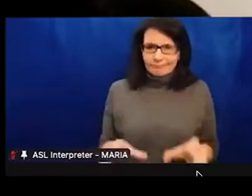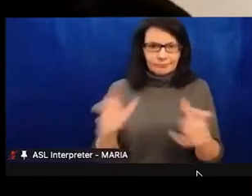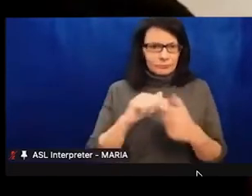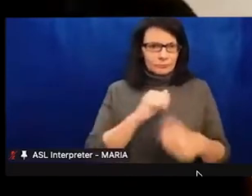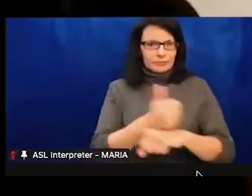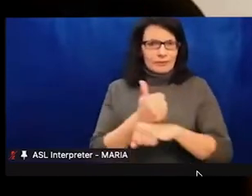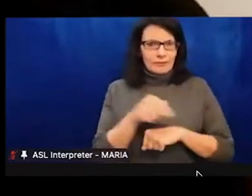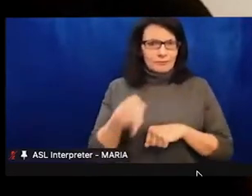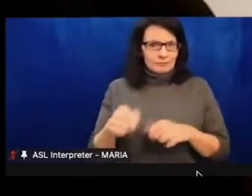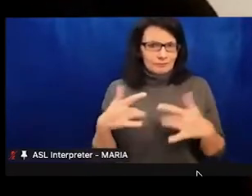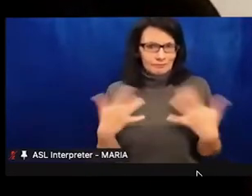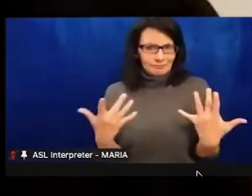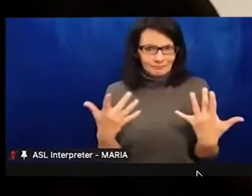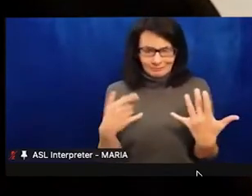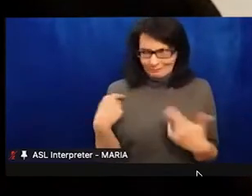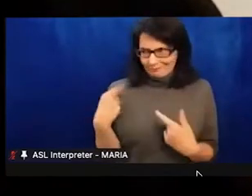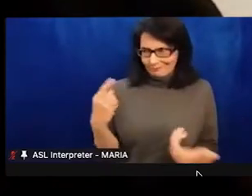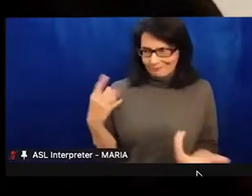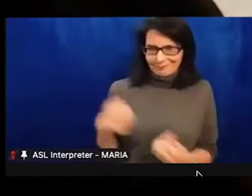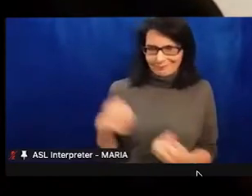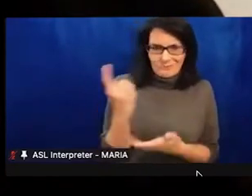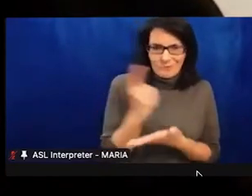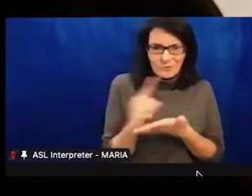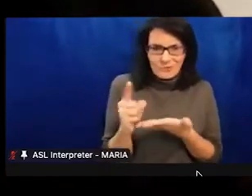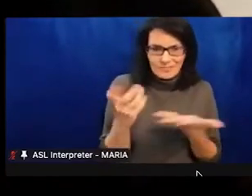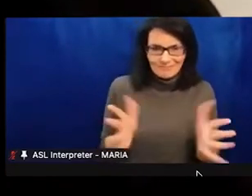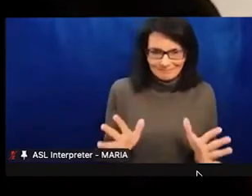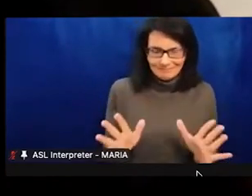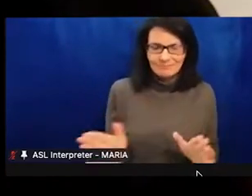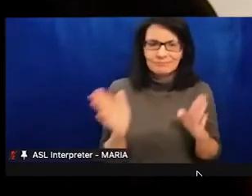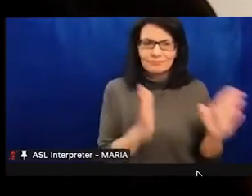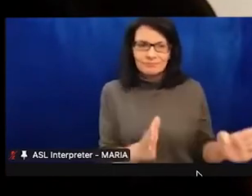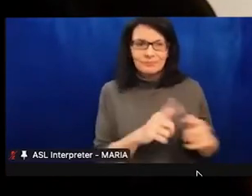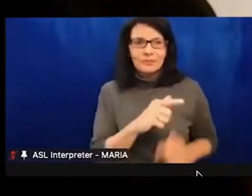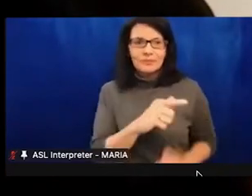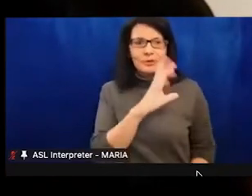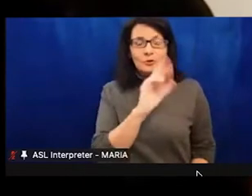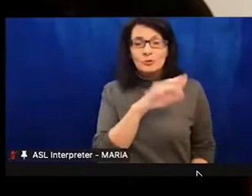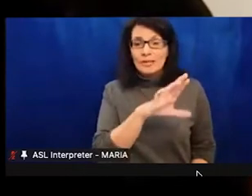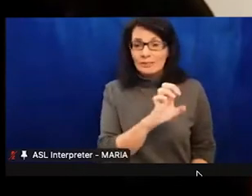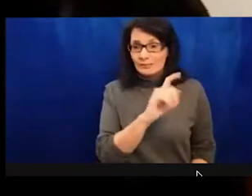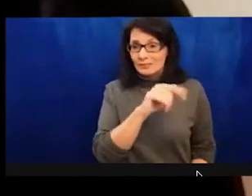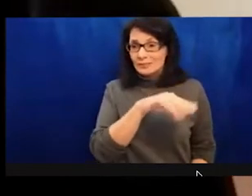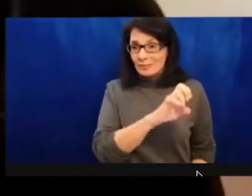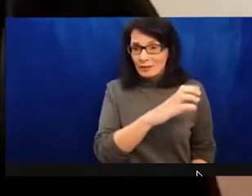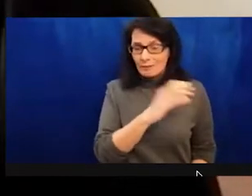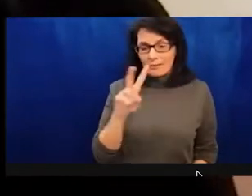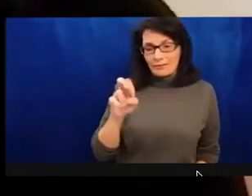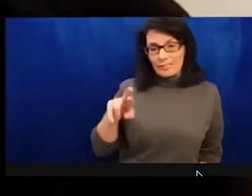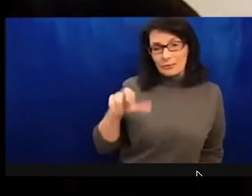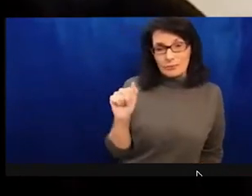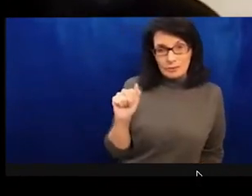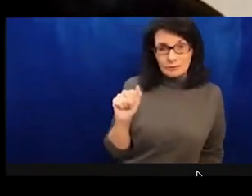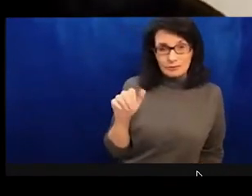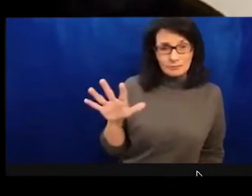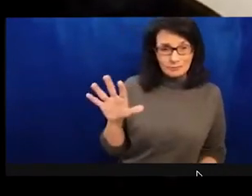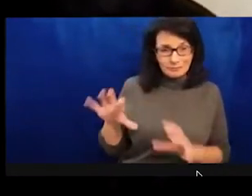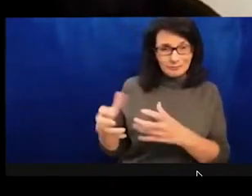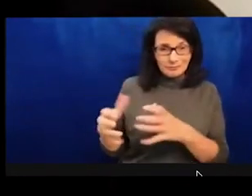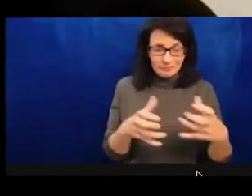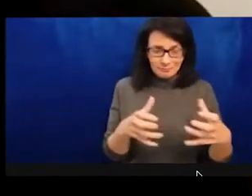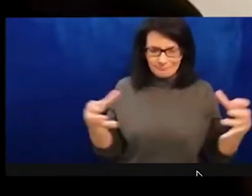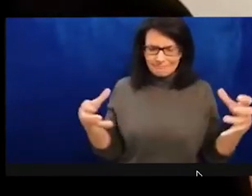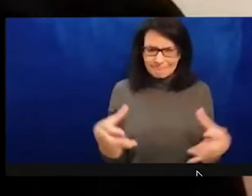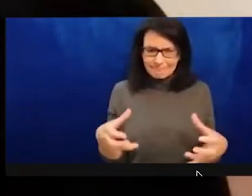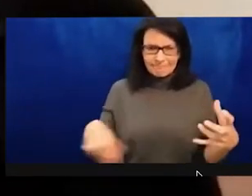in English. I also want to thank the teams at Creative Time and the Verilis Center for making today's program possible and